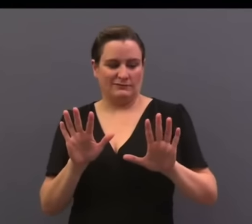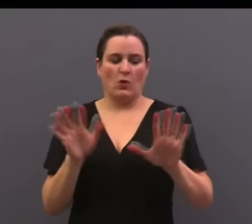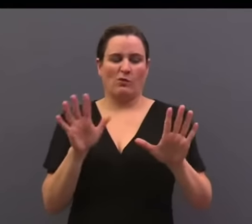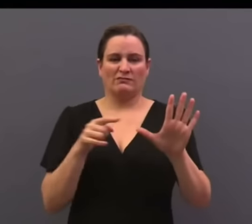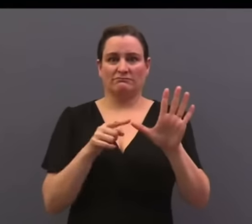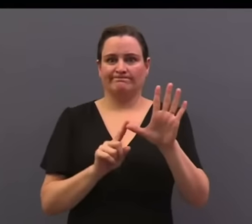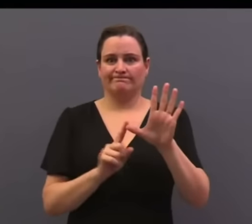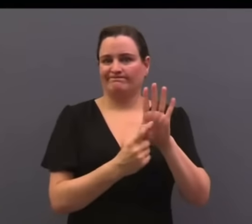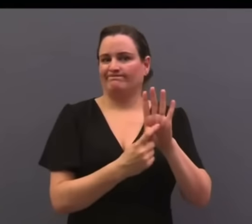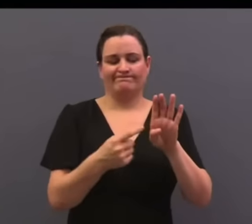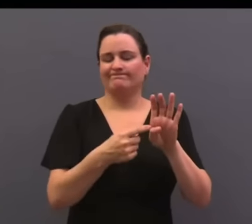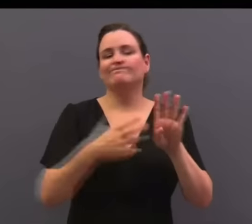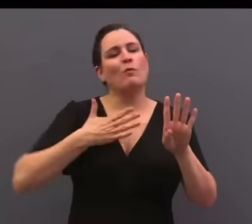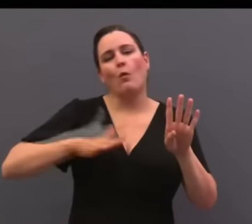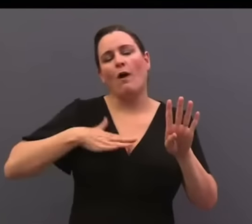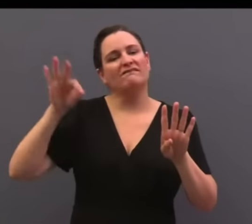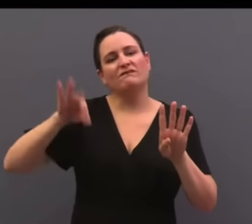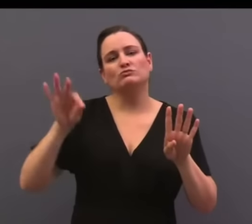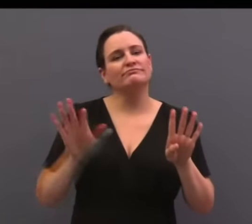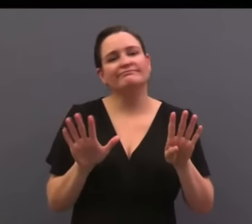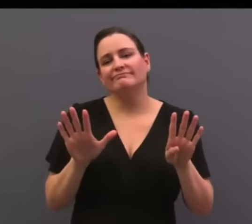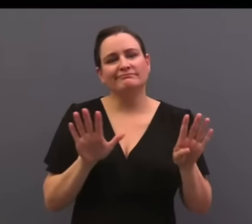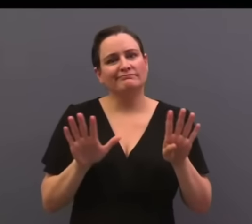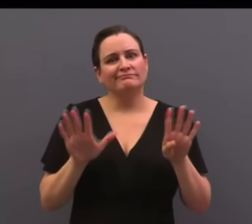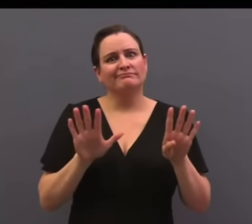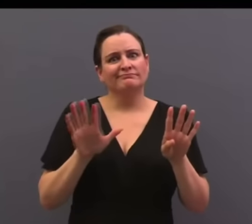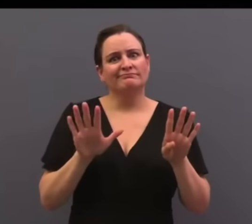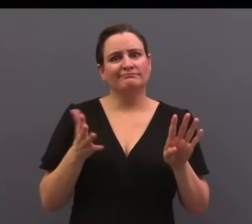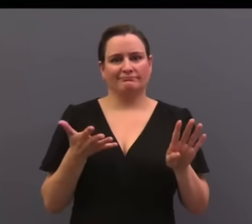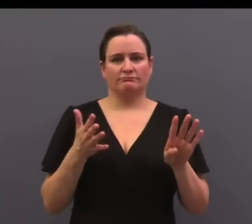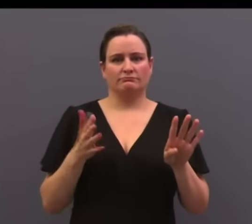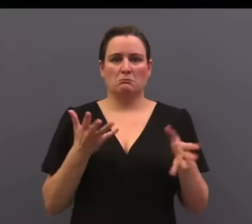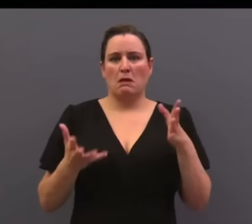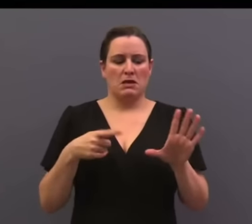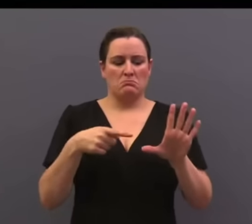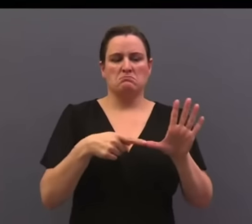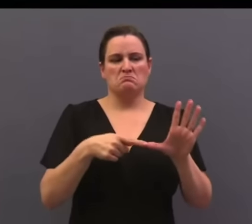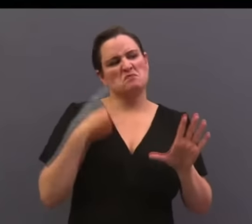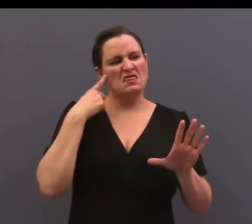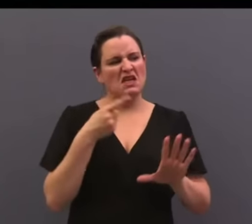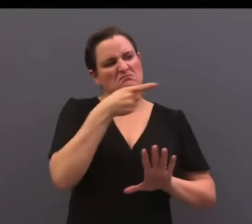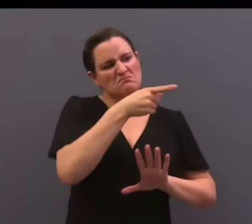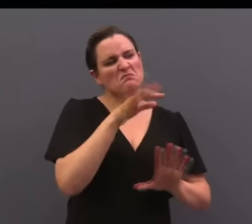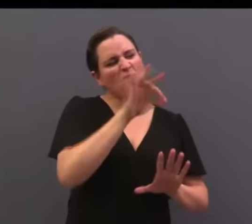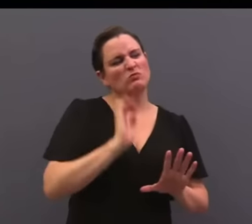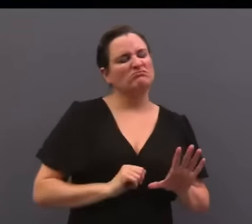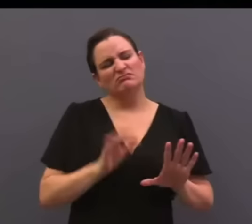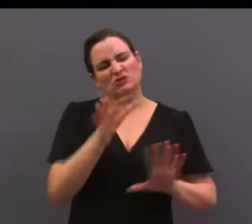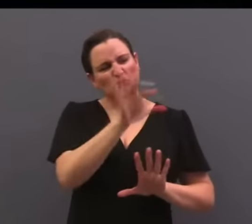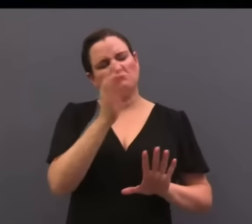going to vote. And let's say he would have voted for party D, and now he didn't vote.